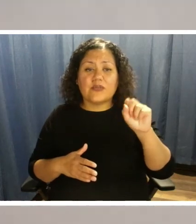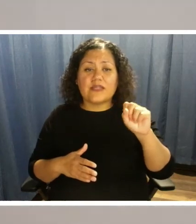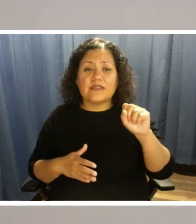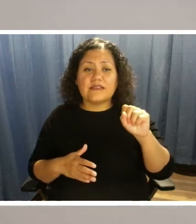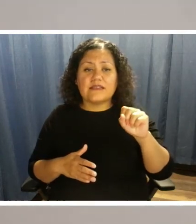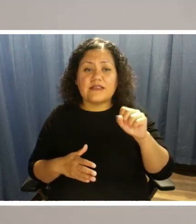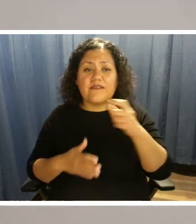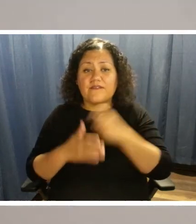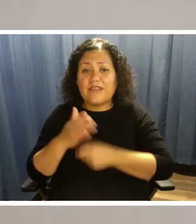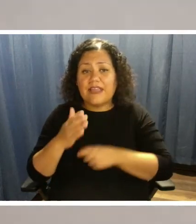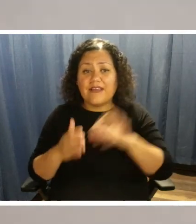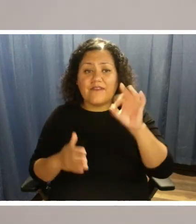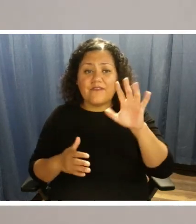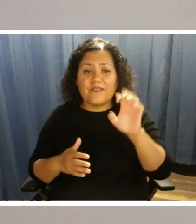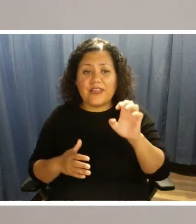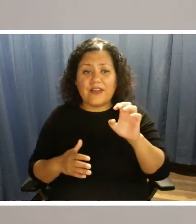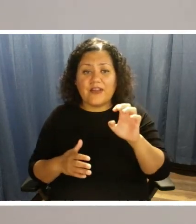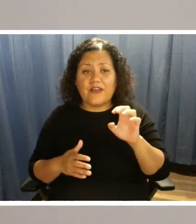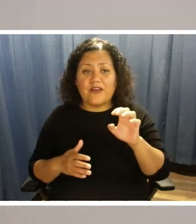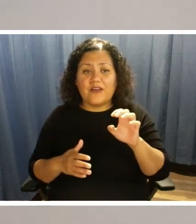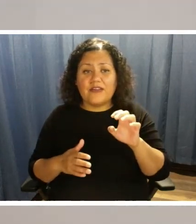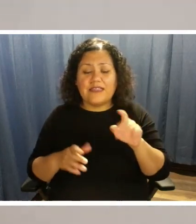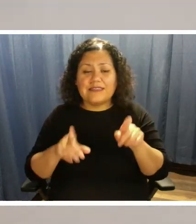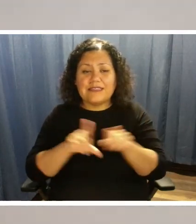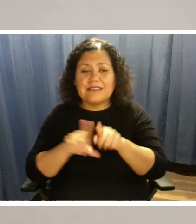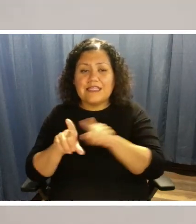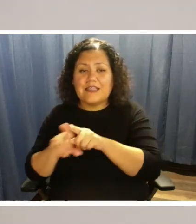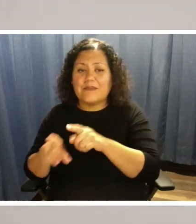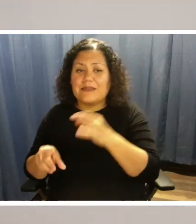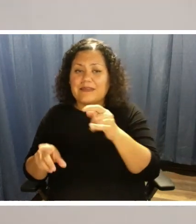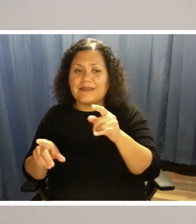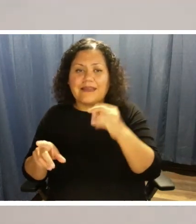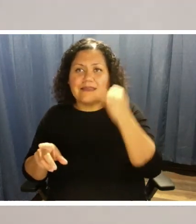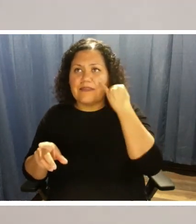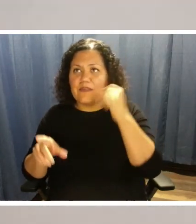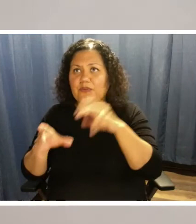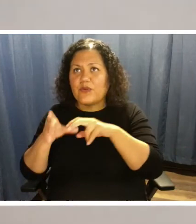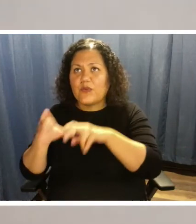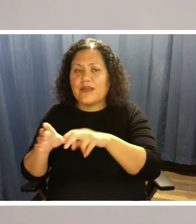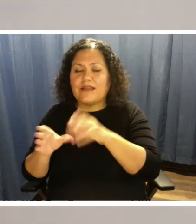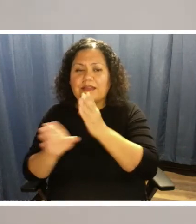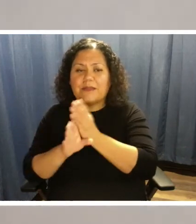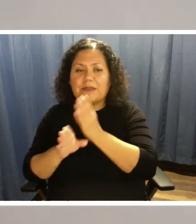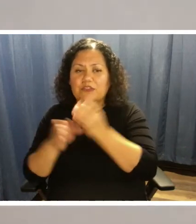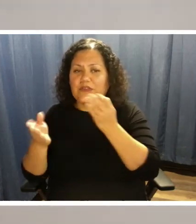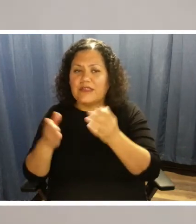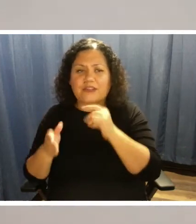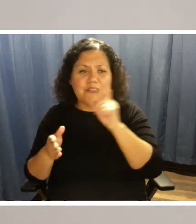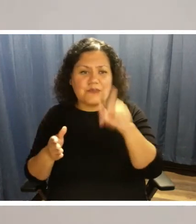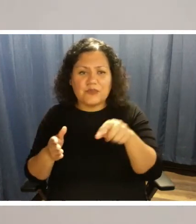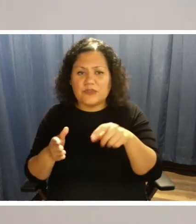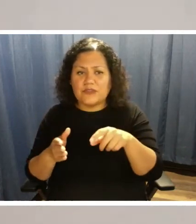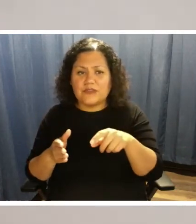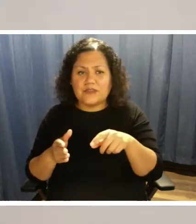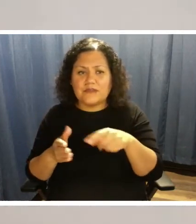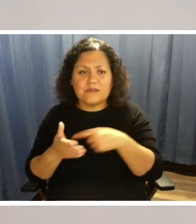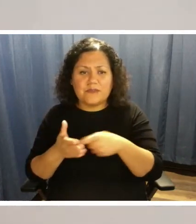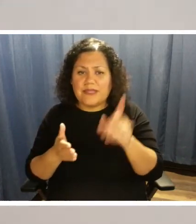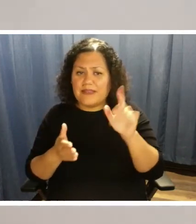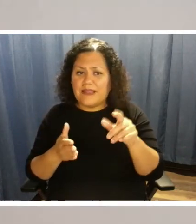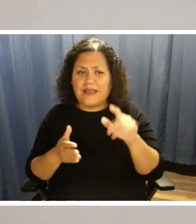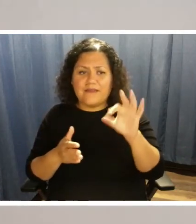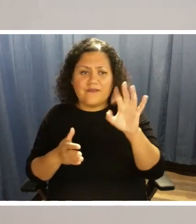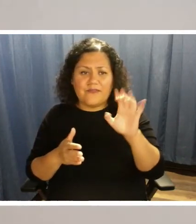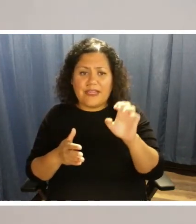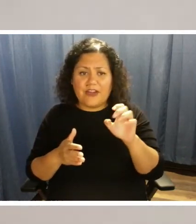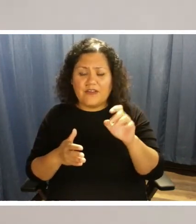mirrors what you would pay if you were riding the bus service. And so you should not be, you should not have paid that fare. So if that